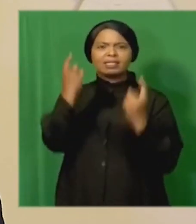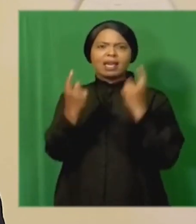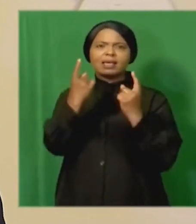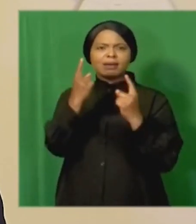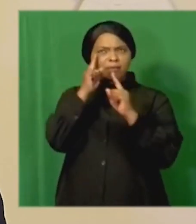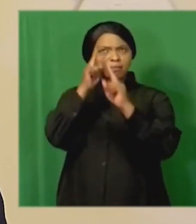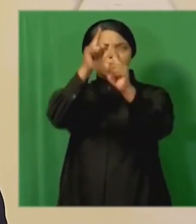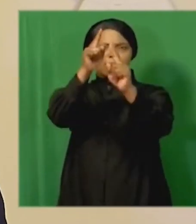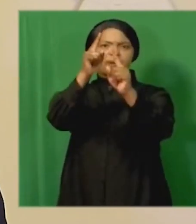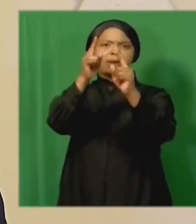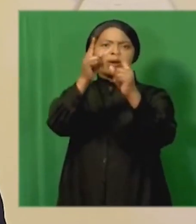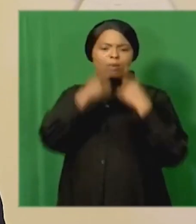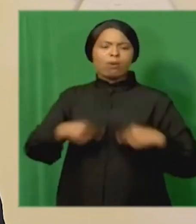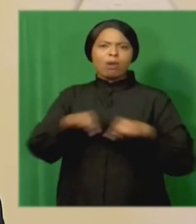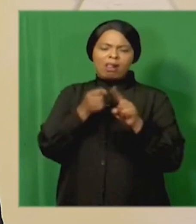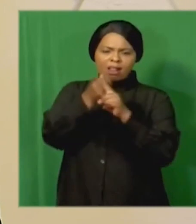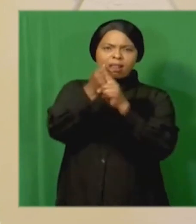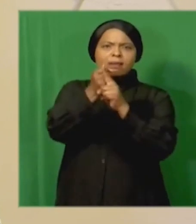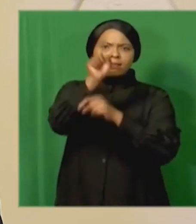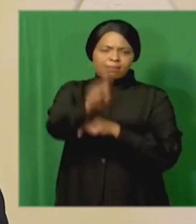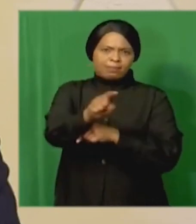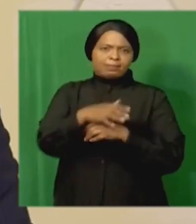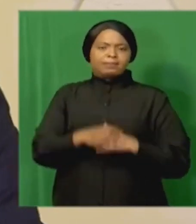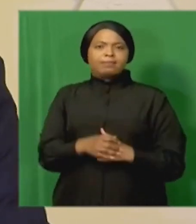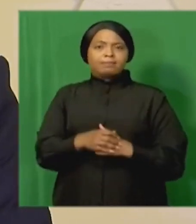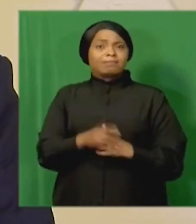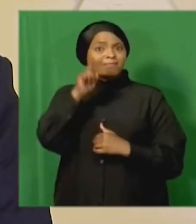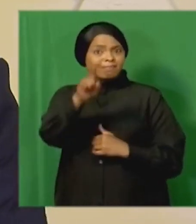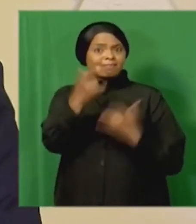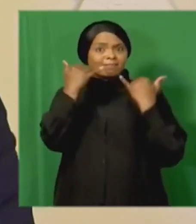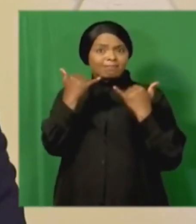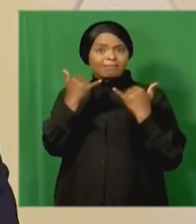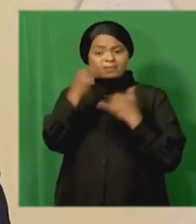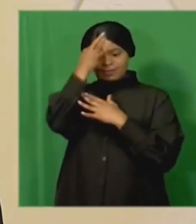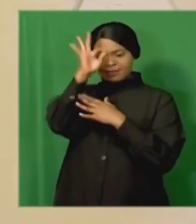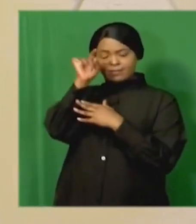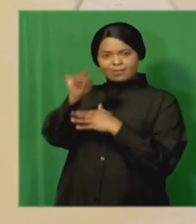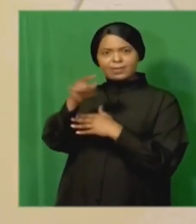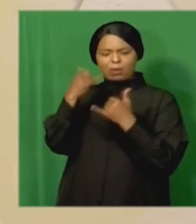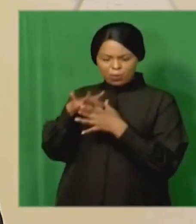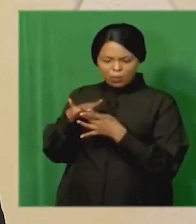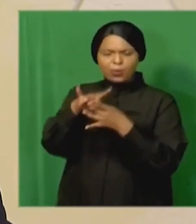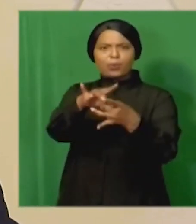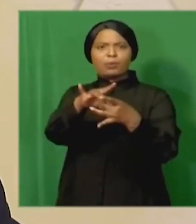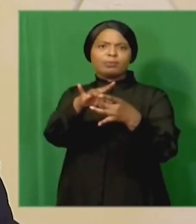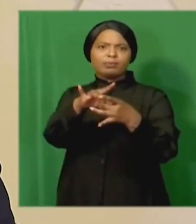still lies ahead this administration is firmly committed